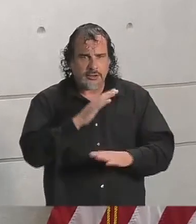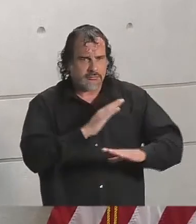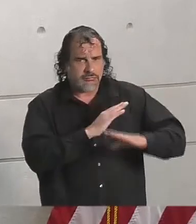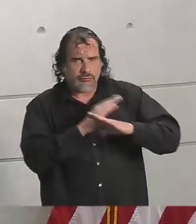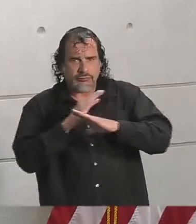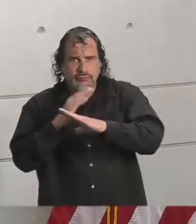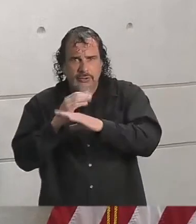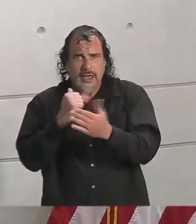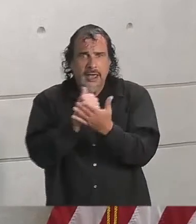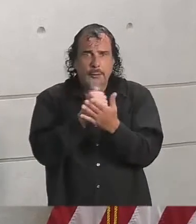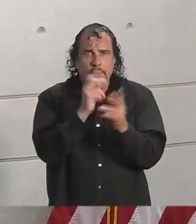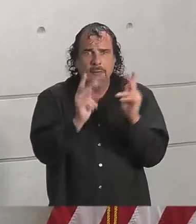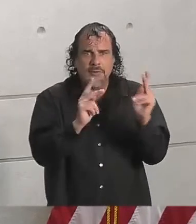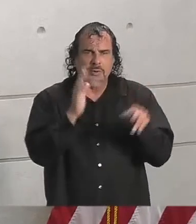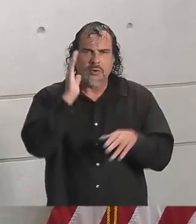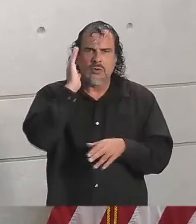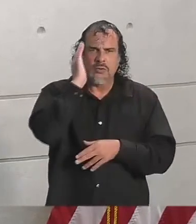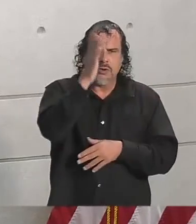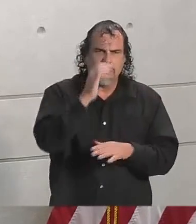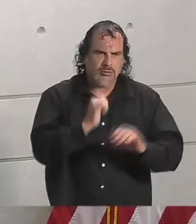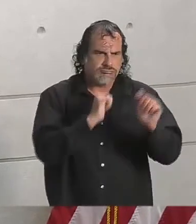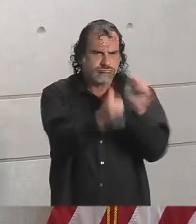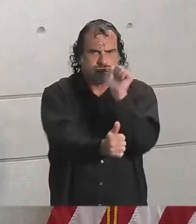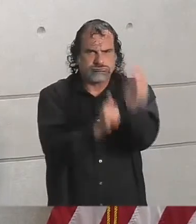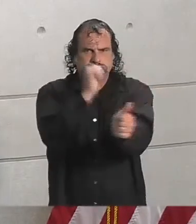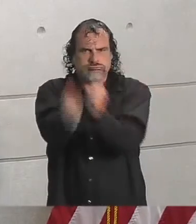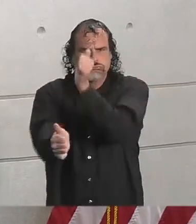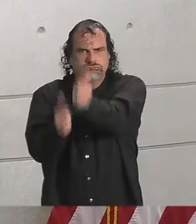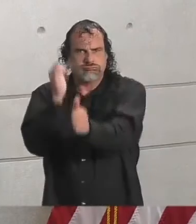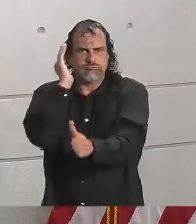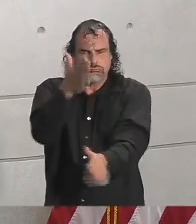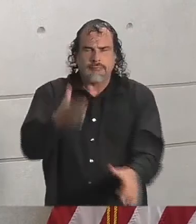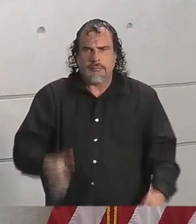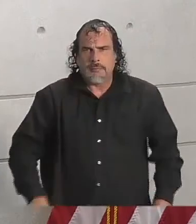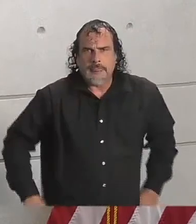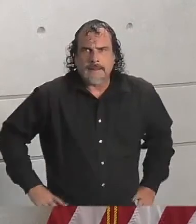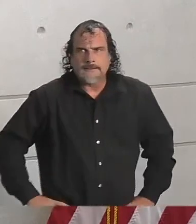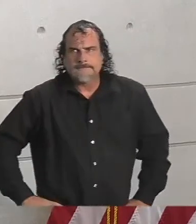people of Mississippi, we will make them available without question.